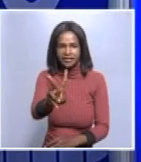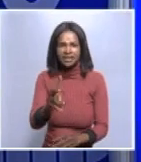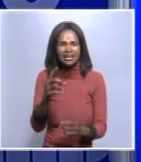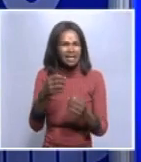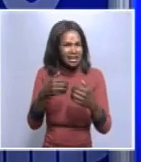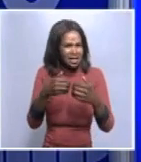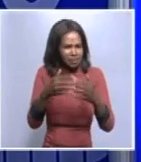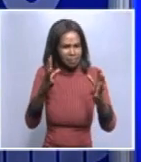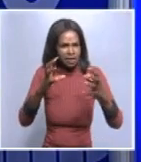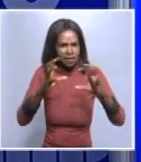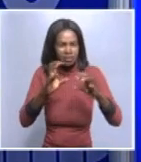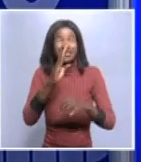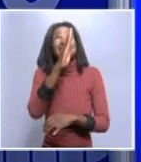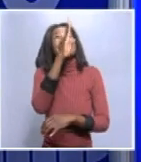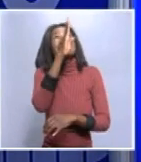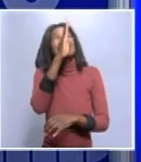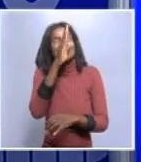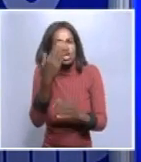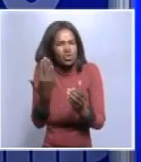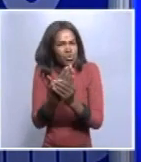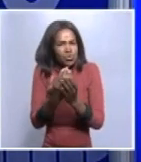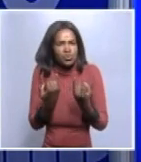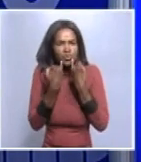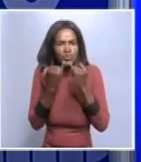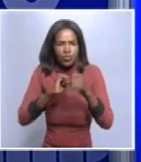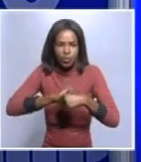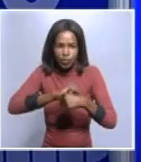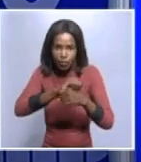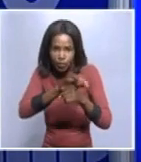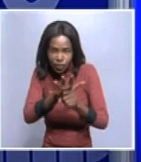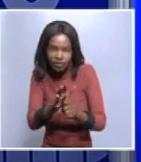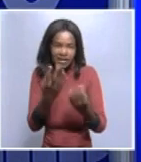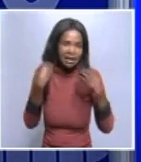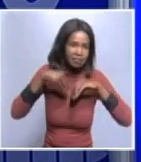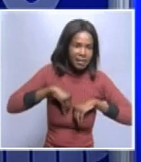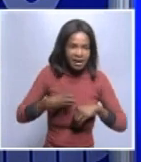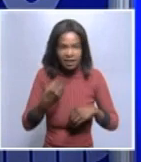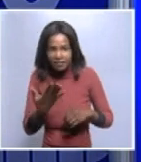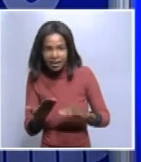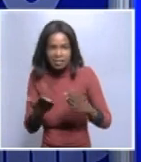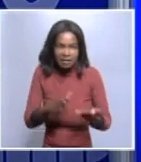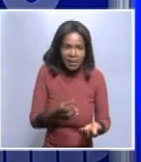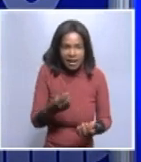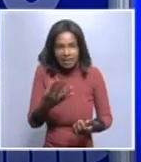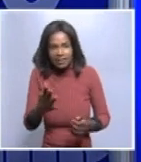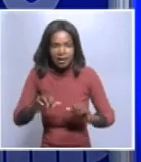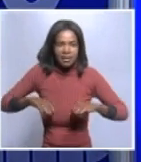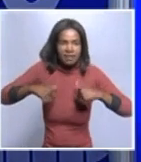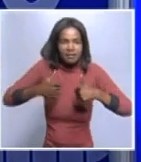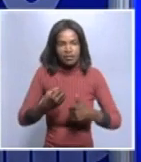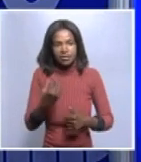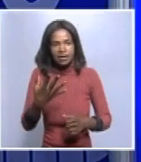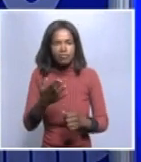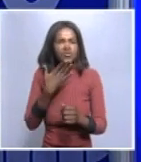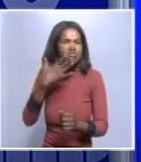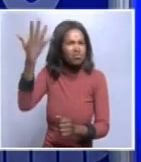We begin this lunch hour with the latest COVID update in terms of figures for the country and we're joined by Dr. Kaloumbi Shangula